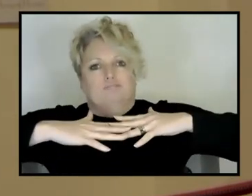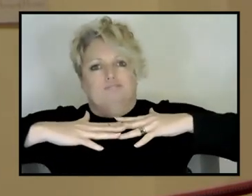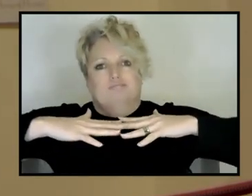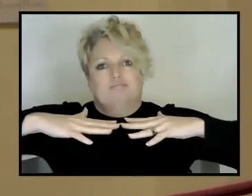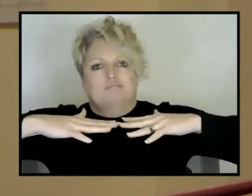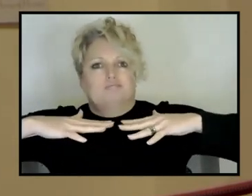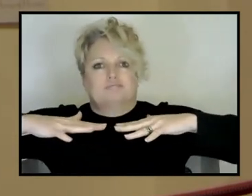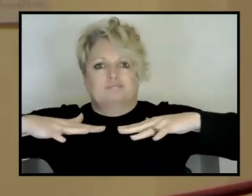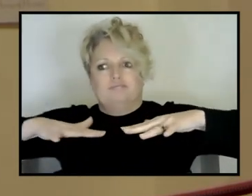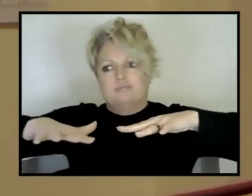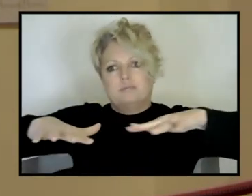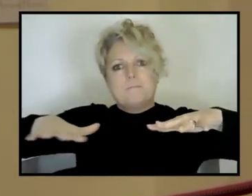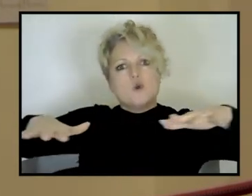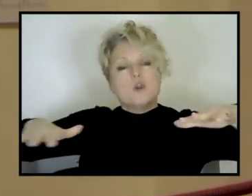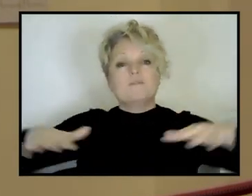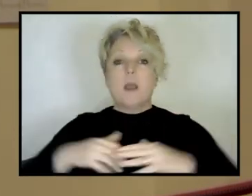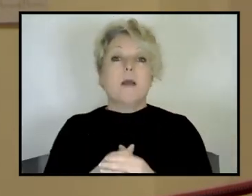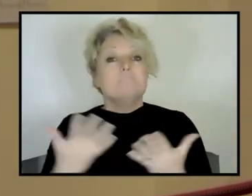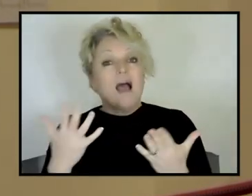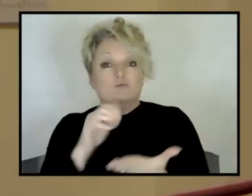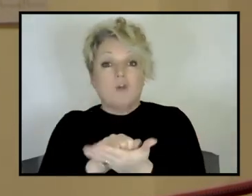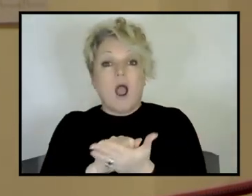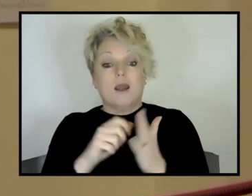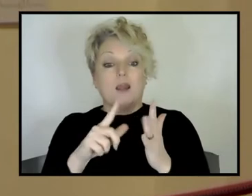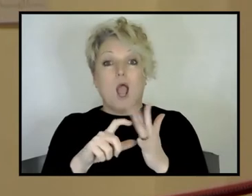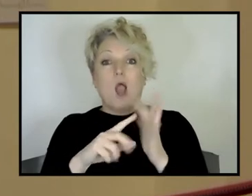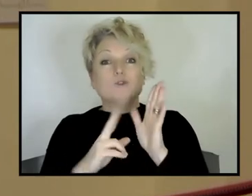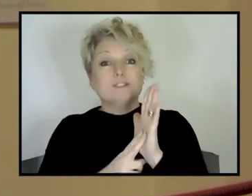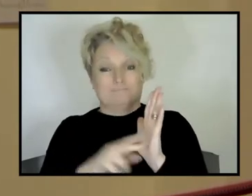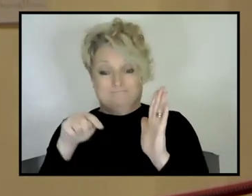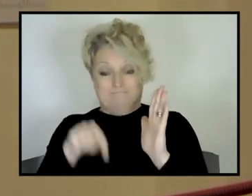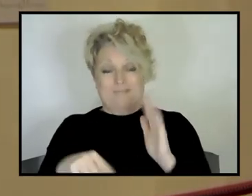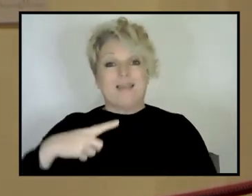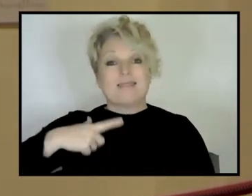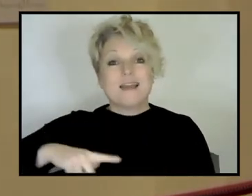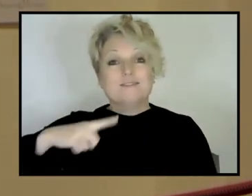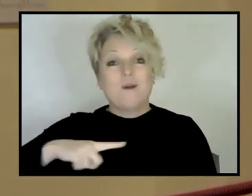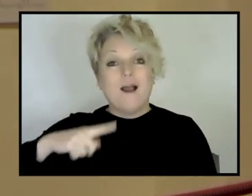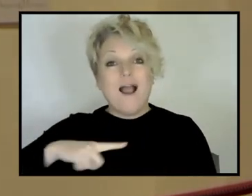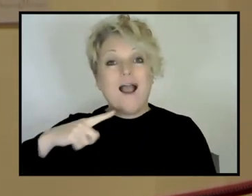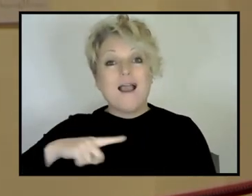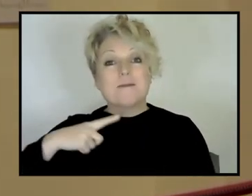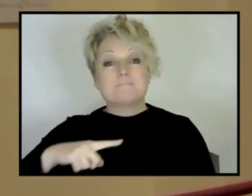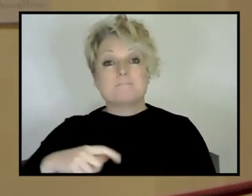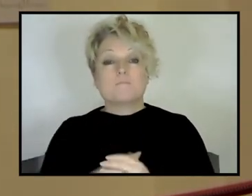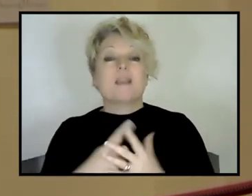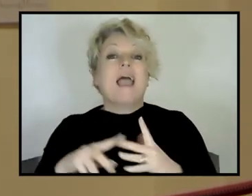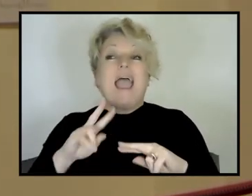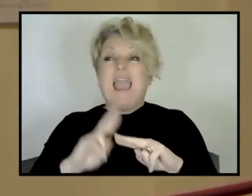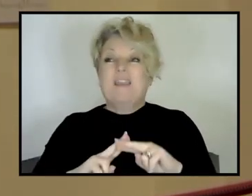right, that if it wasn't for the oceans, plate tectonics wouldn't have happened for probably another 30 years.